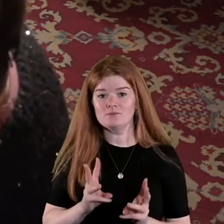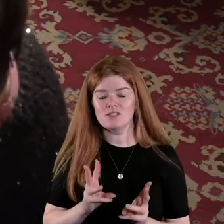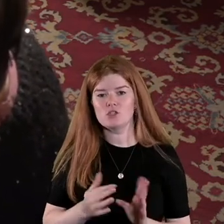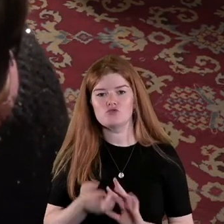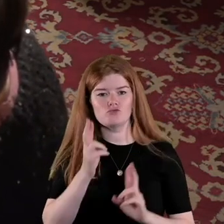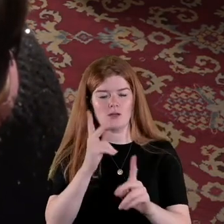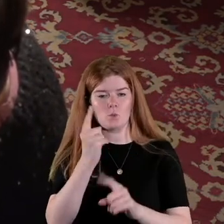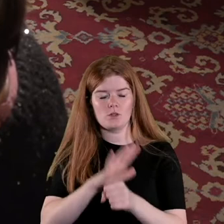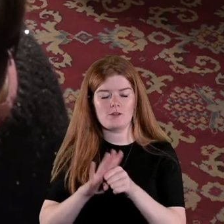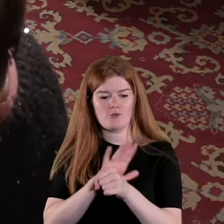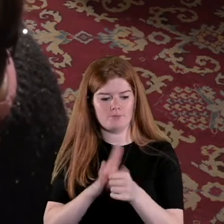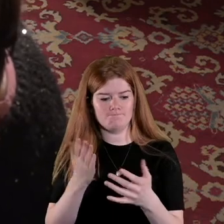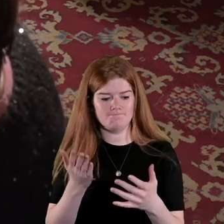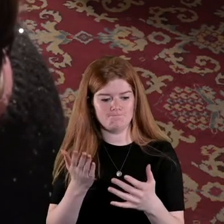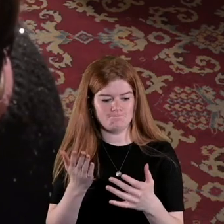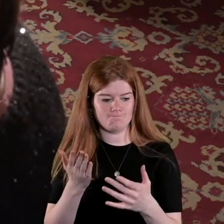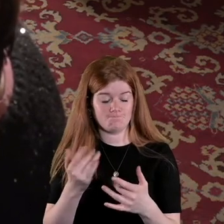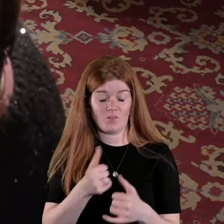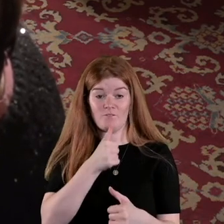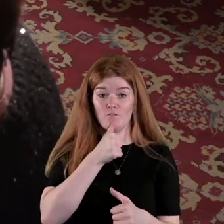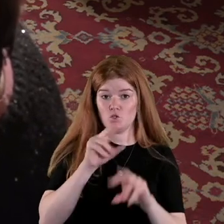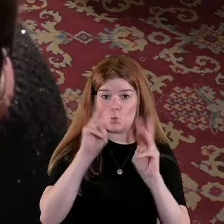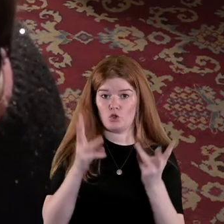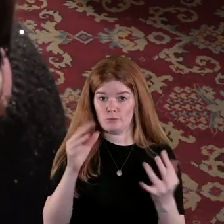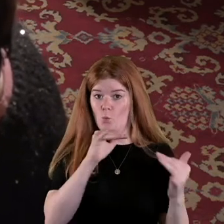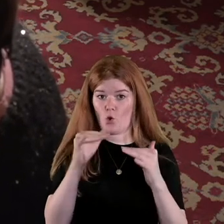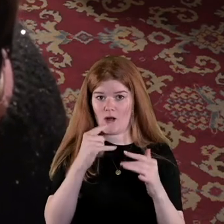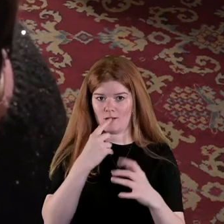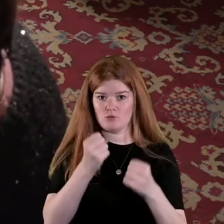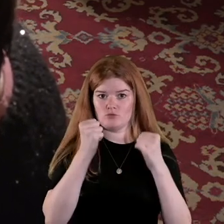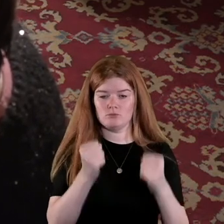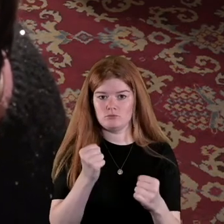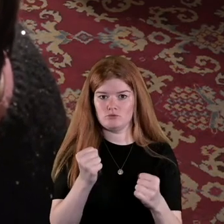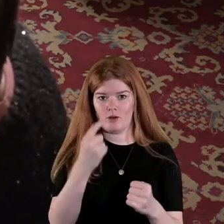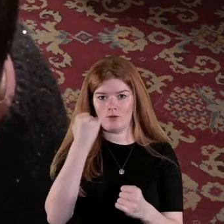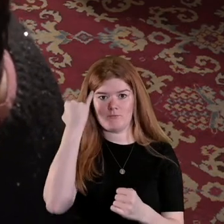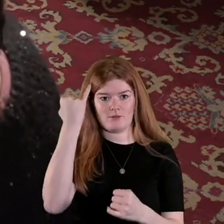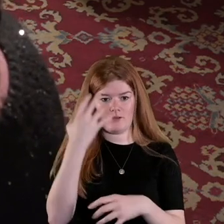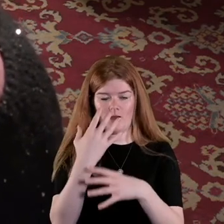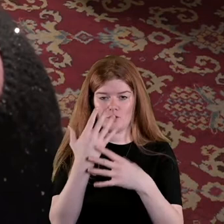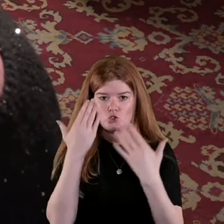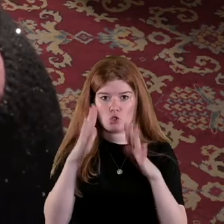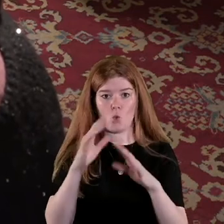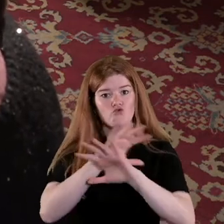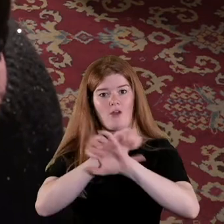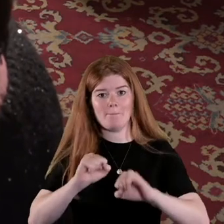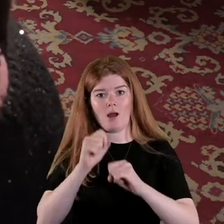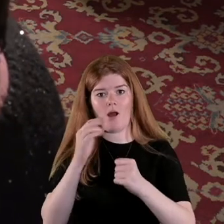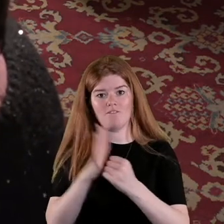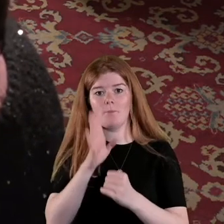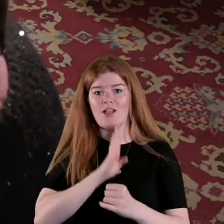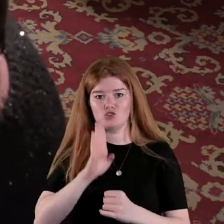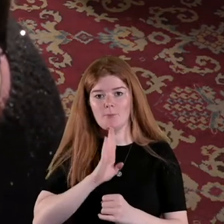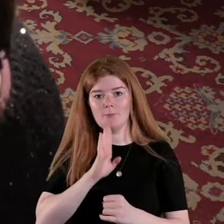in a sense the you know the first world war is a very strong idea of the rape of Belgium and